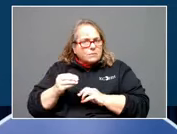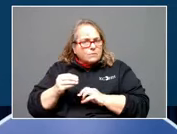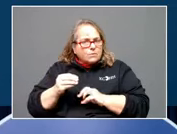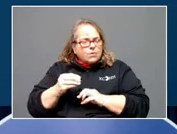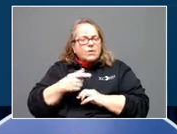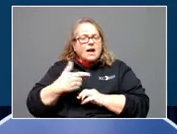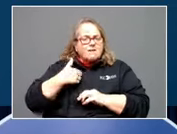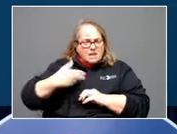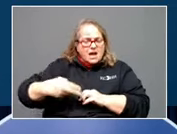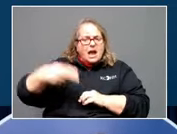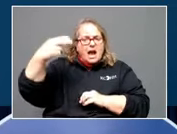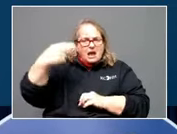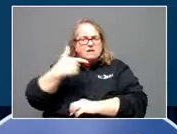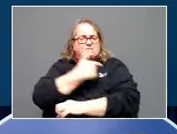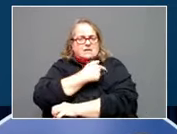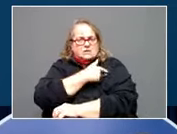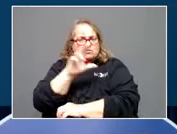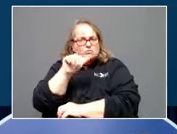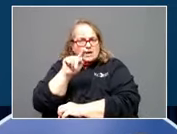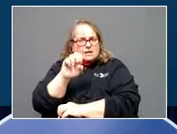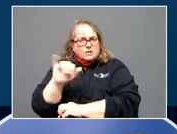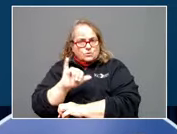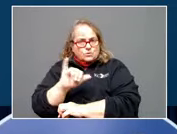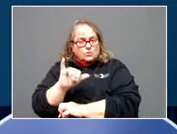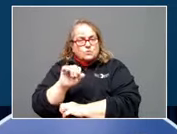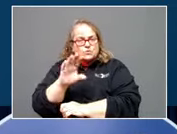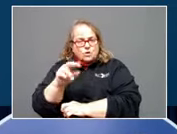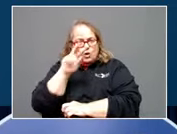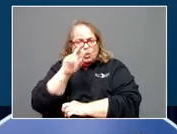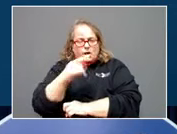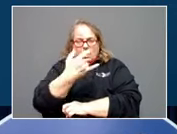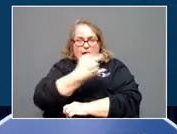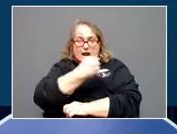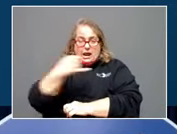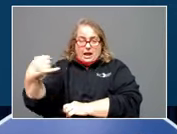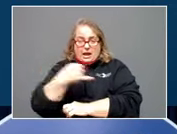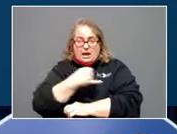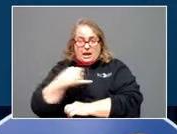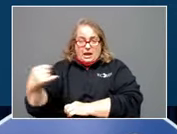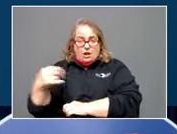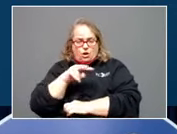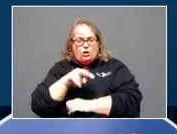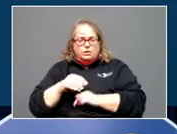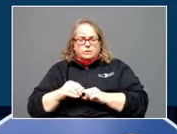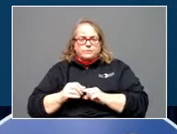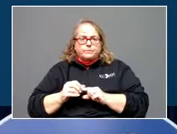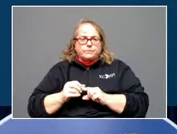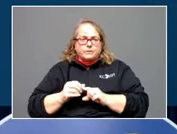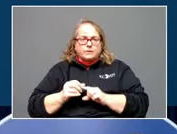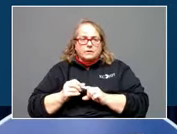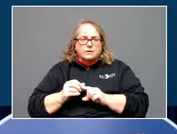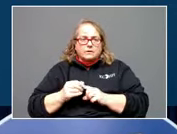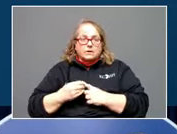vaccination rate. So I want to talk to you about what these lines are, because they show that